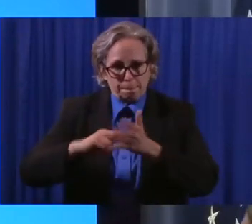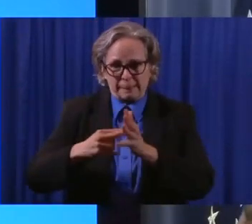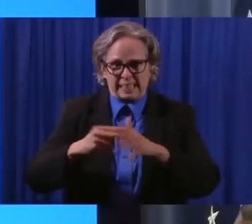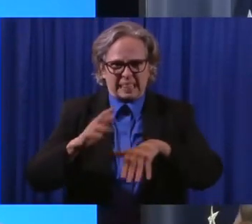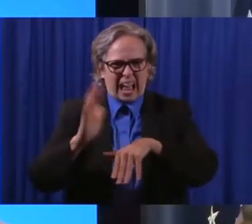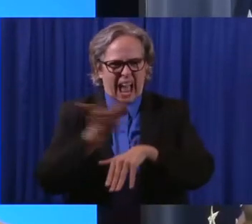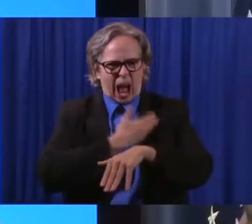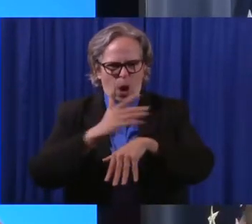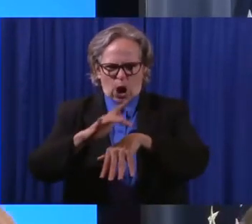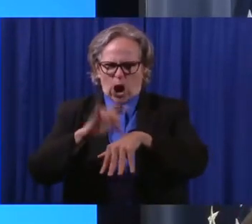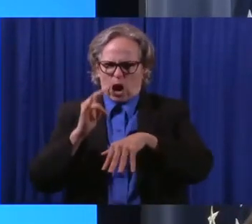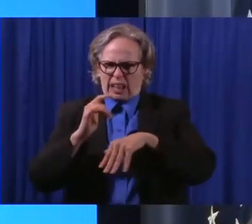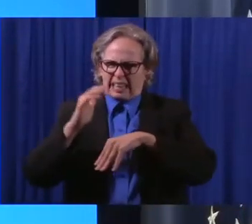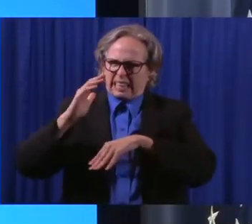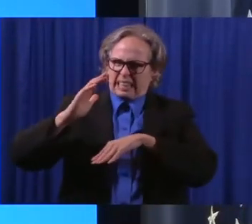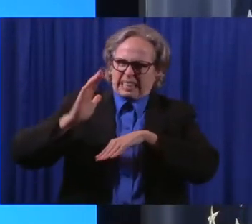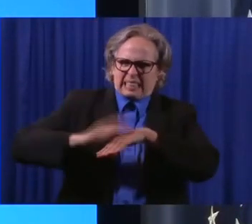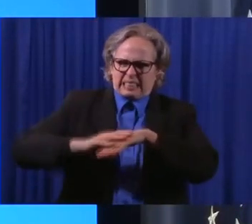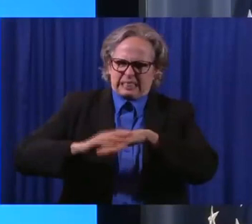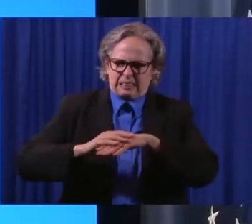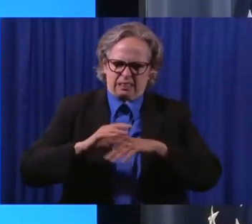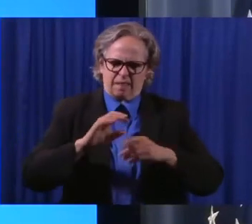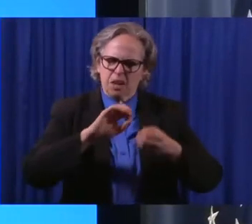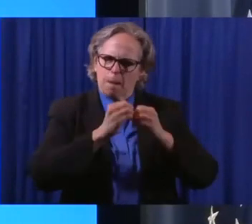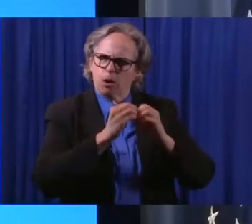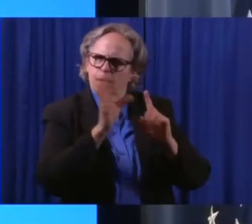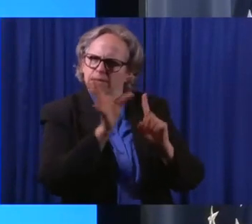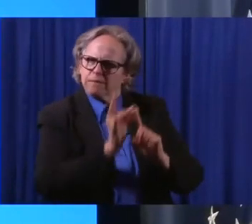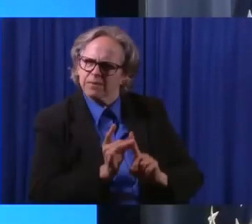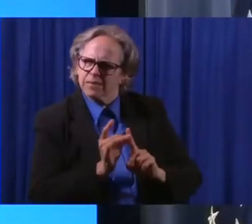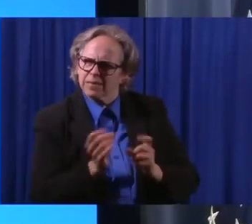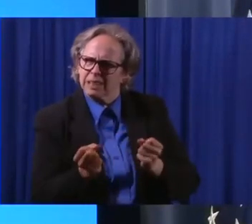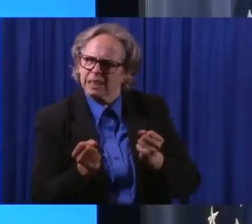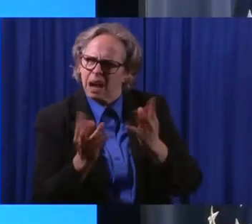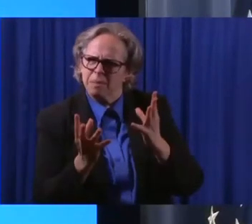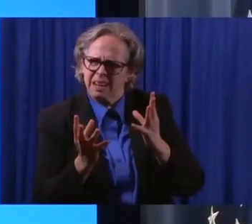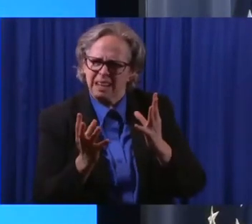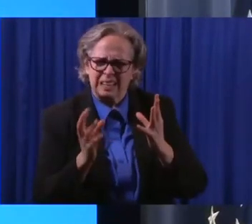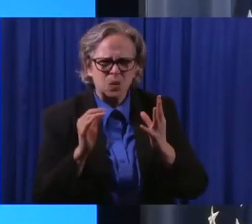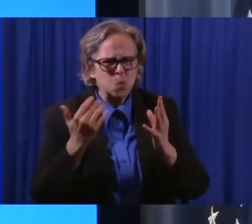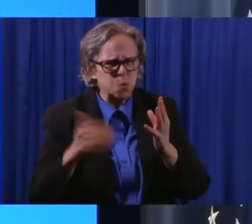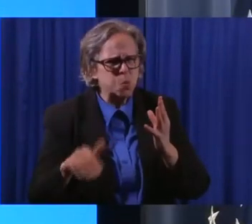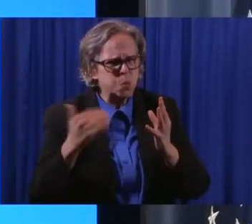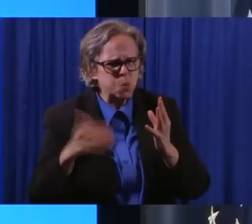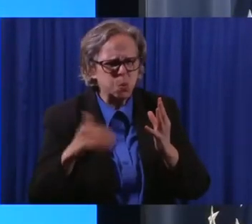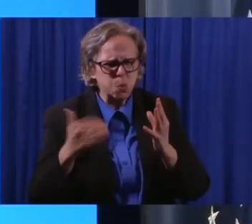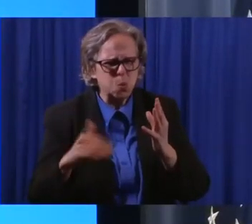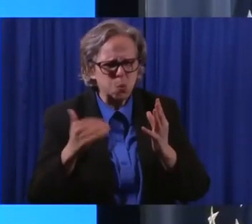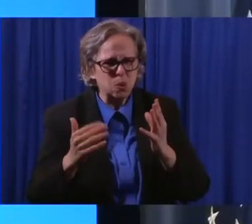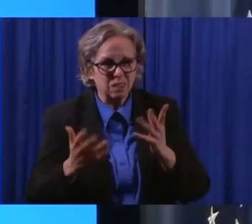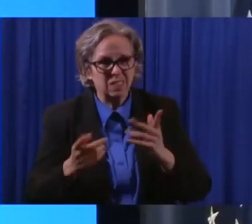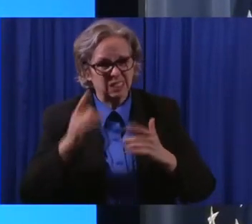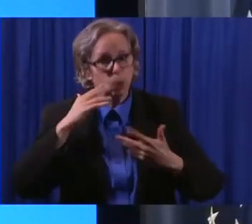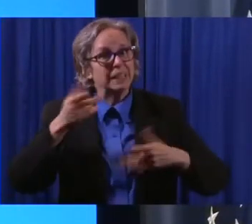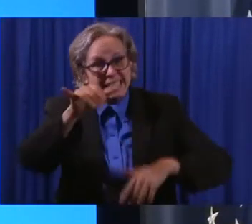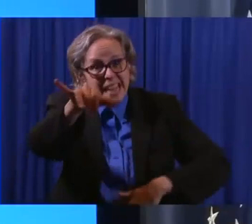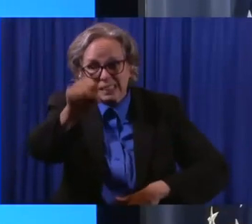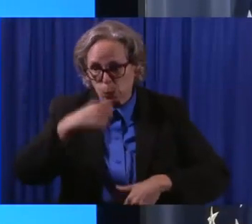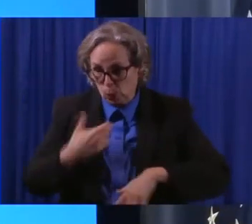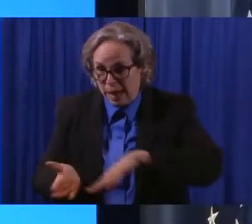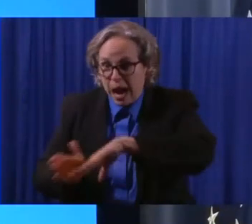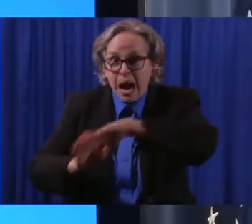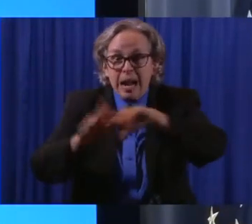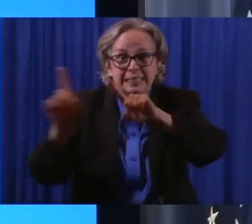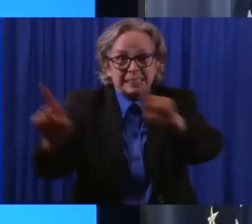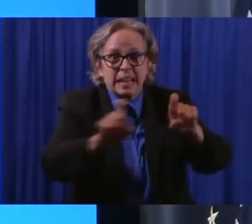we'll talk in a moment about, we have increased, we have increased testing. But no analyst that I have